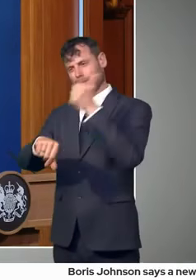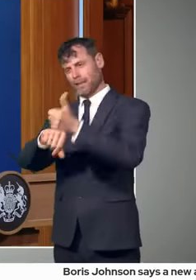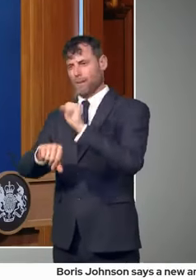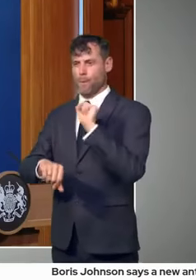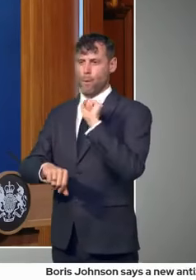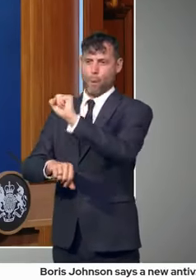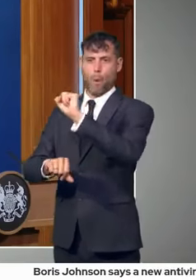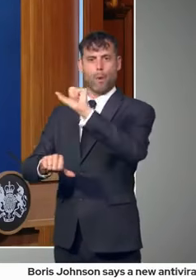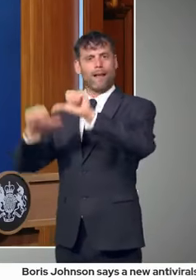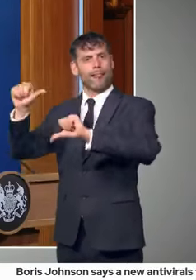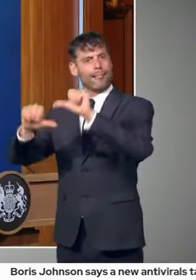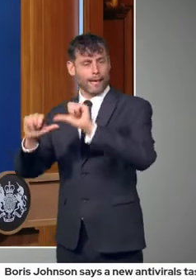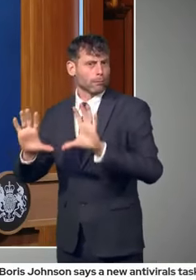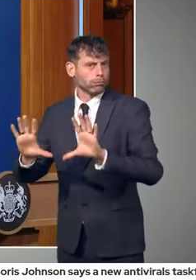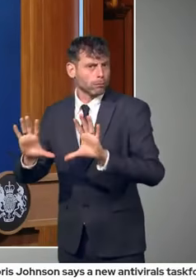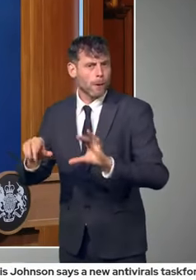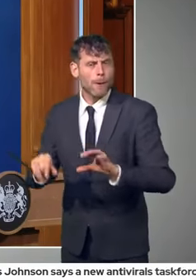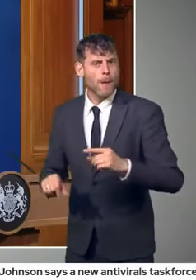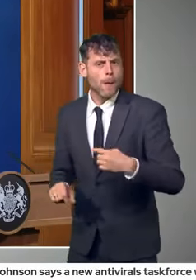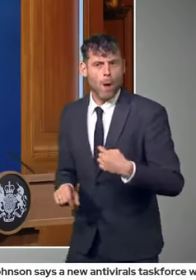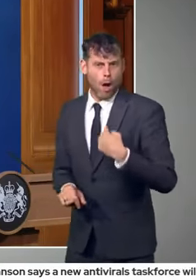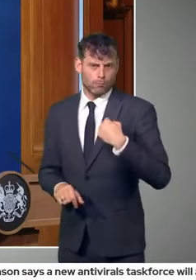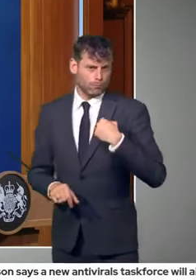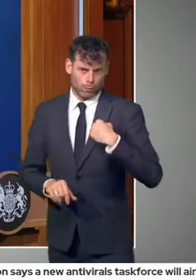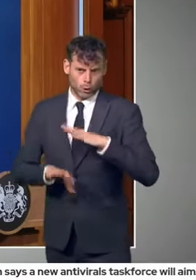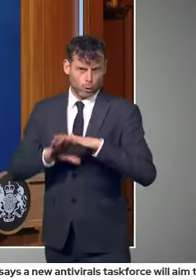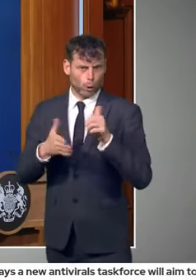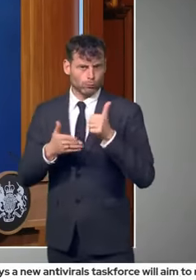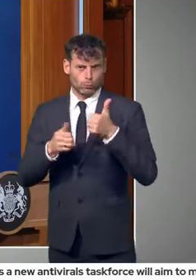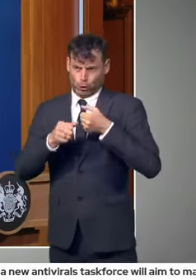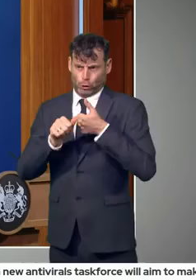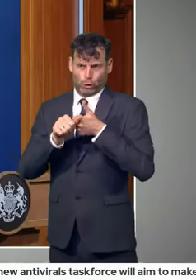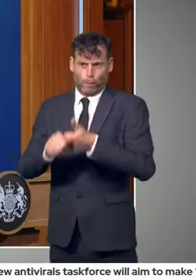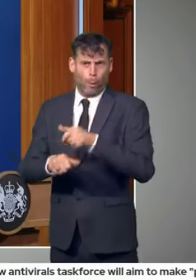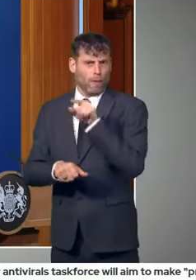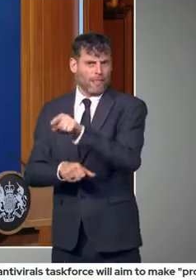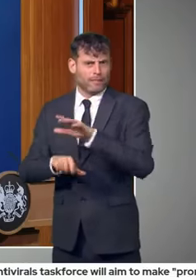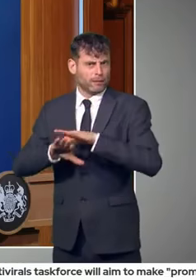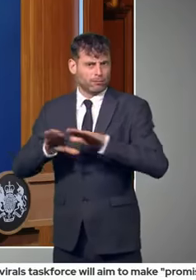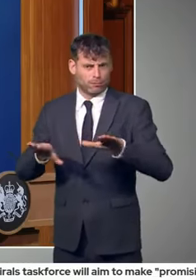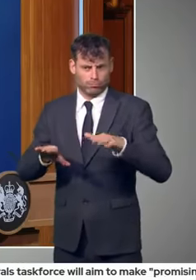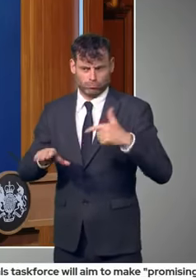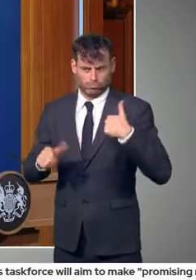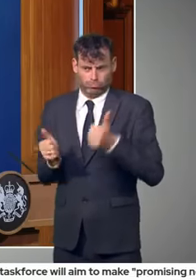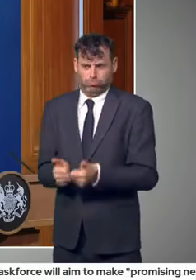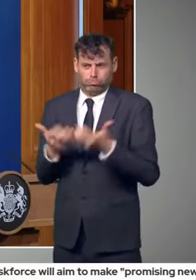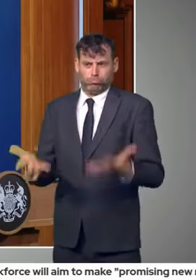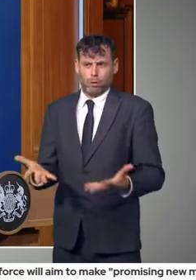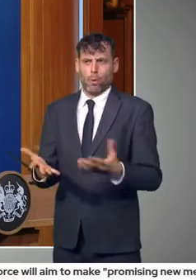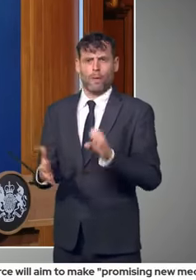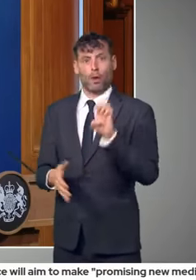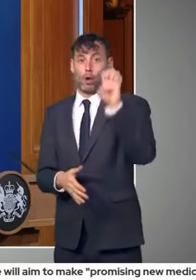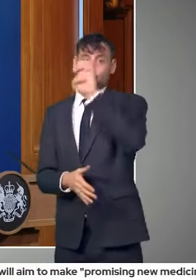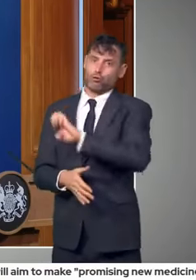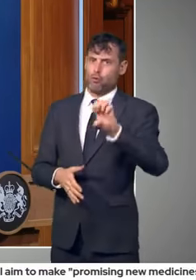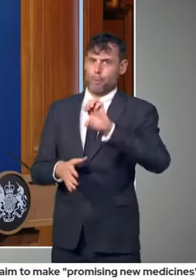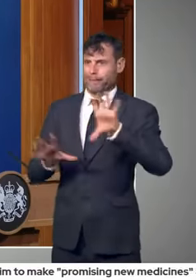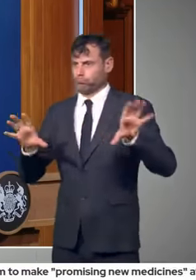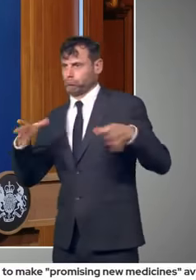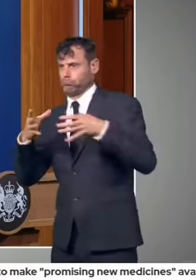doubt that we don't support it and support the creation of this European Super League, I think it's not in the interests of